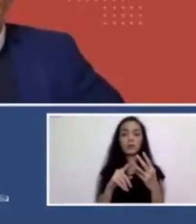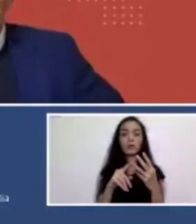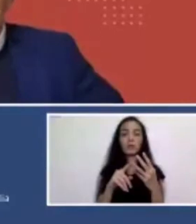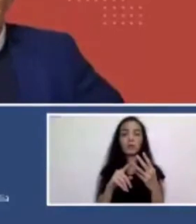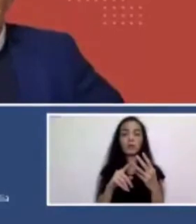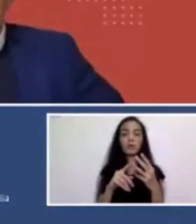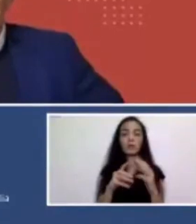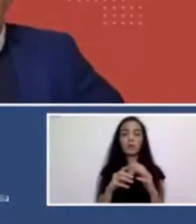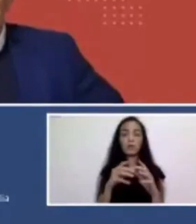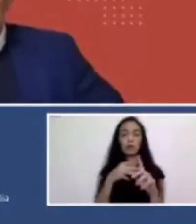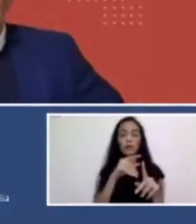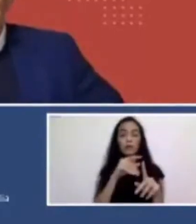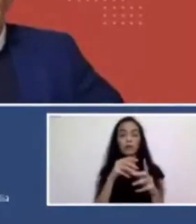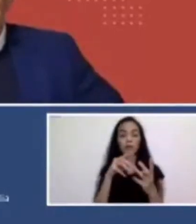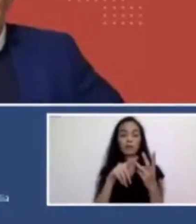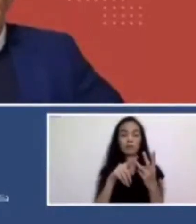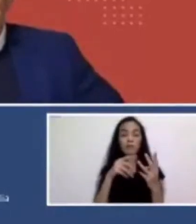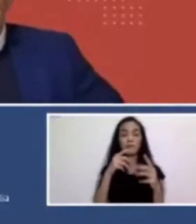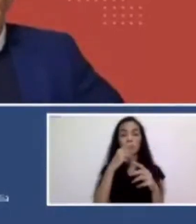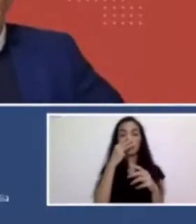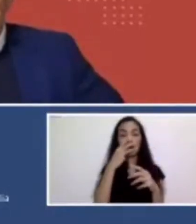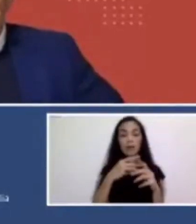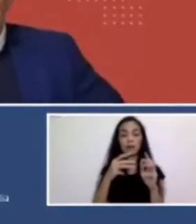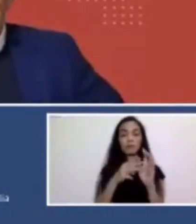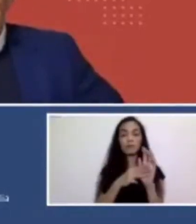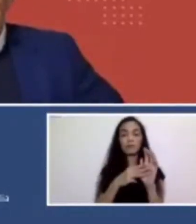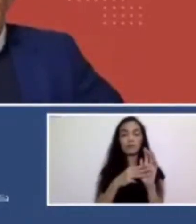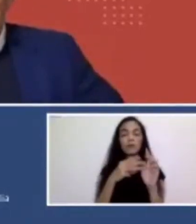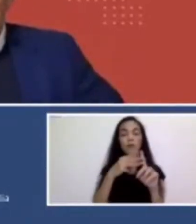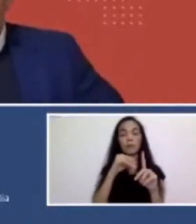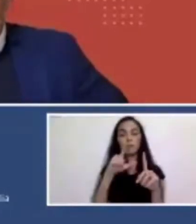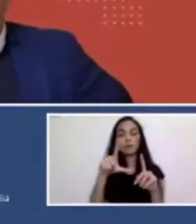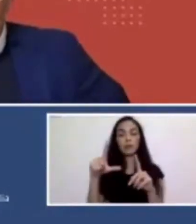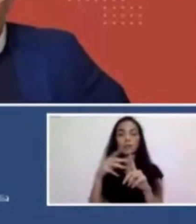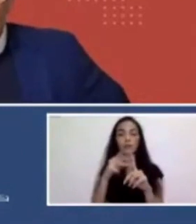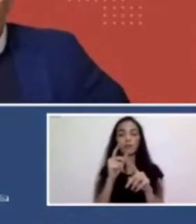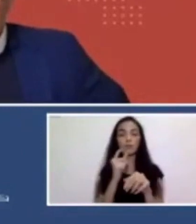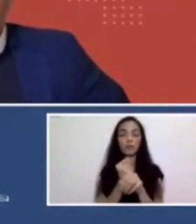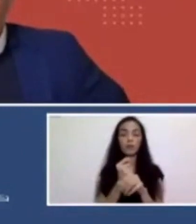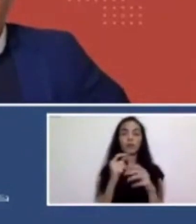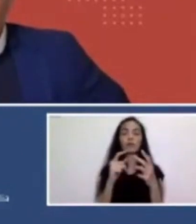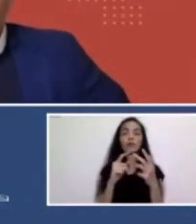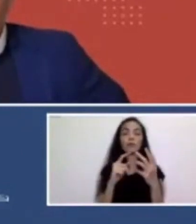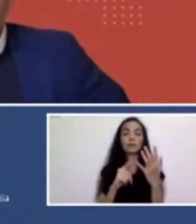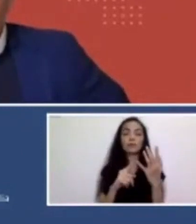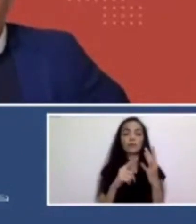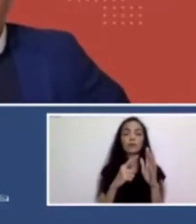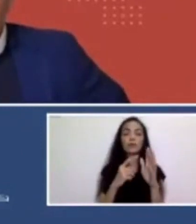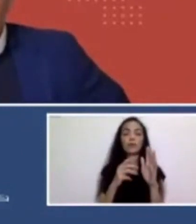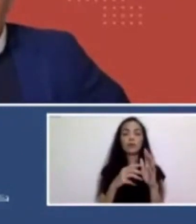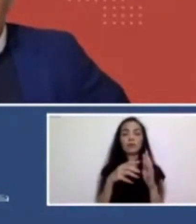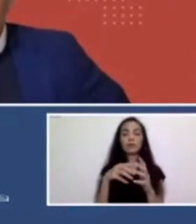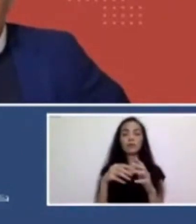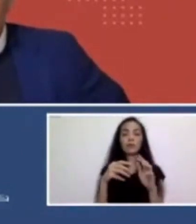Tilburg, in the Netherlands, Silver Screen, 2011, for the new location of Mooma in Melbourne,